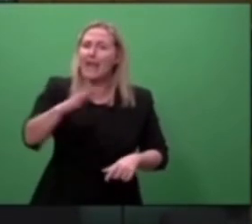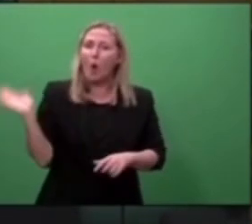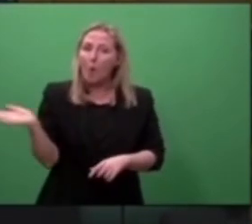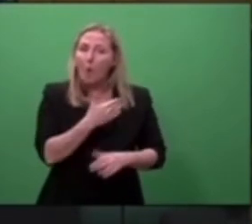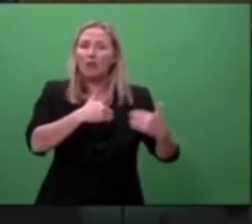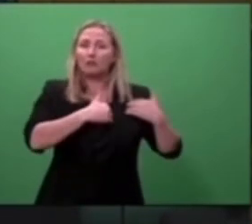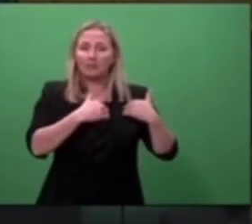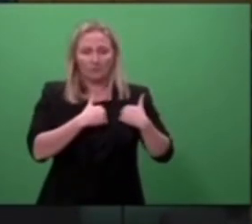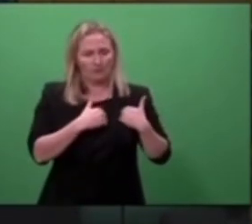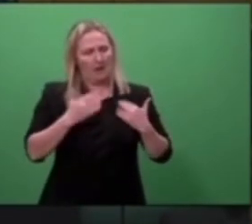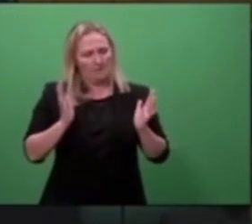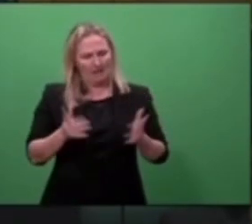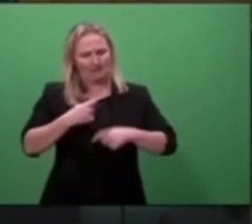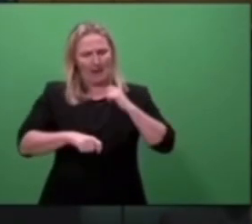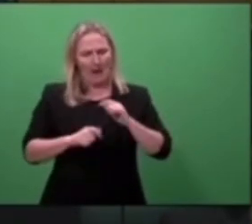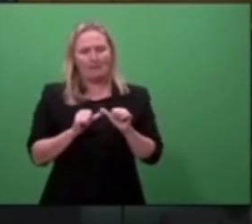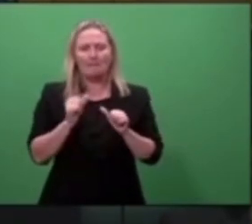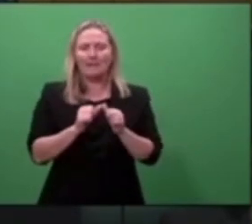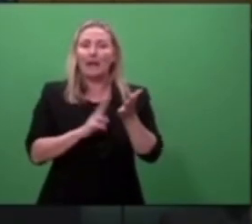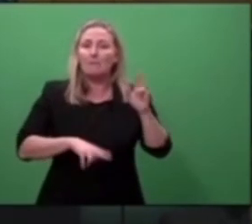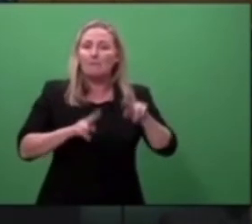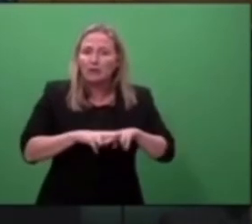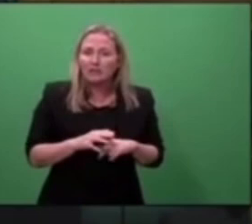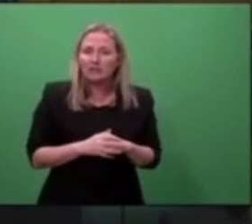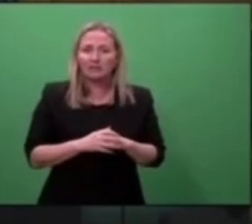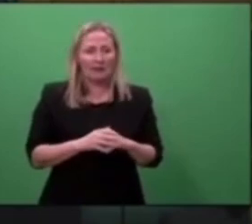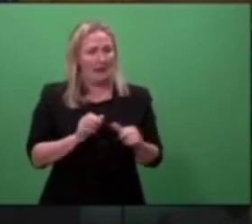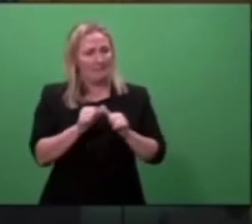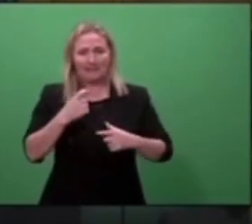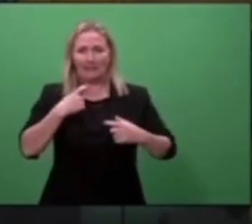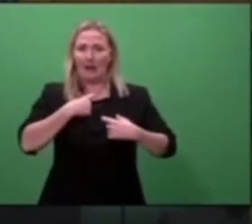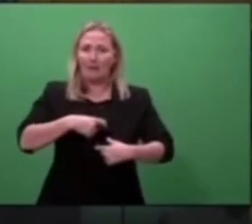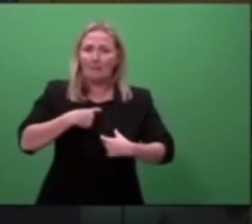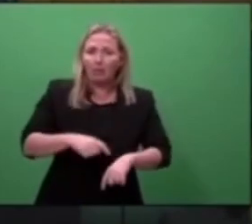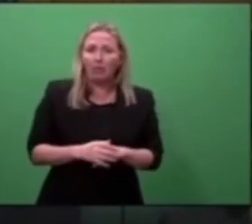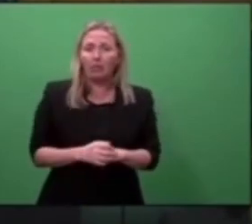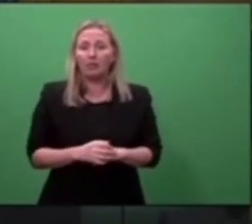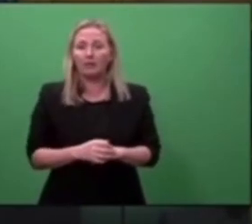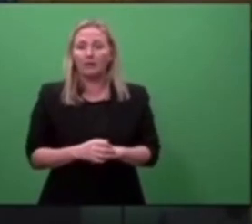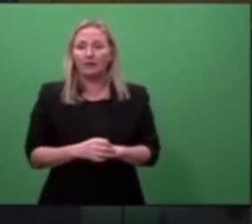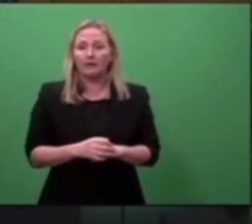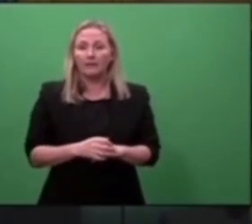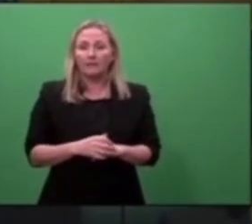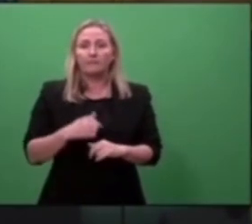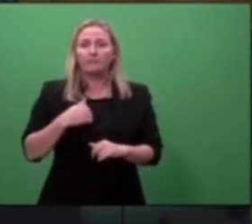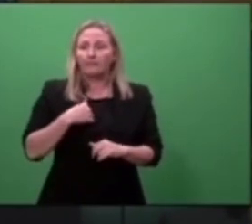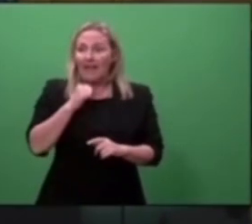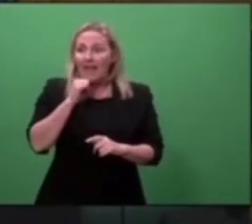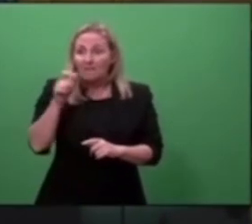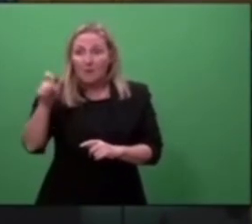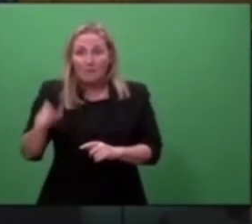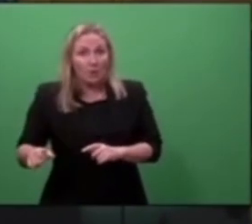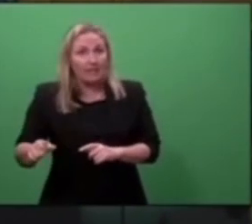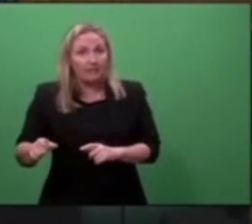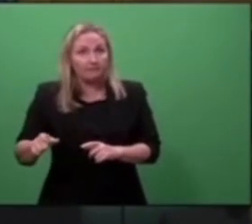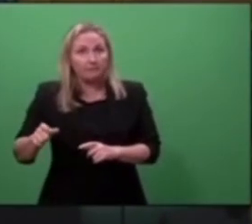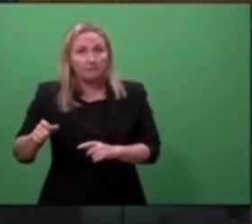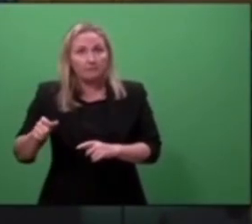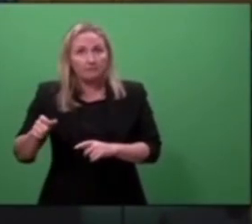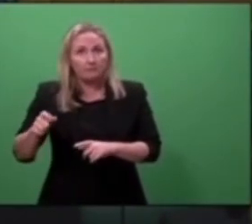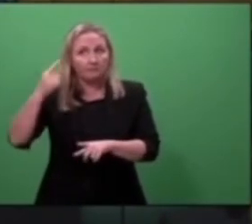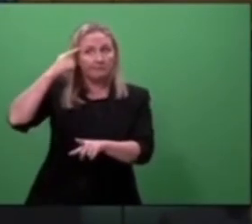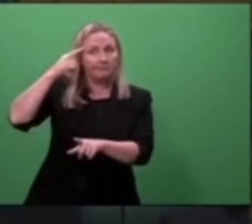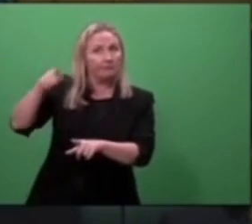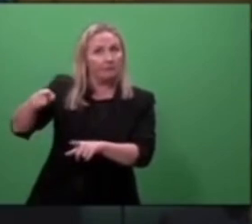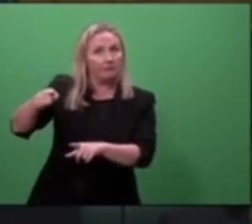when we think that they are being ignored. Because government and state and government alone cannot fix this problem. It